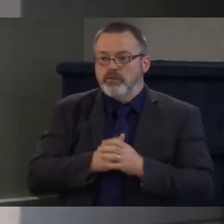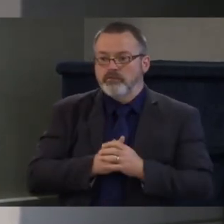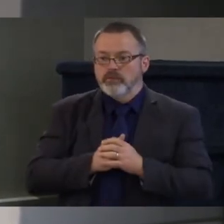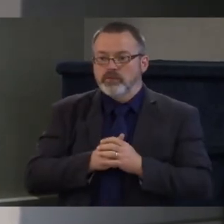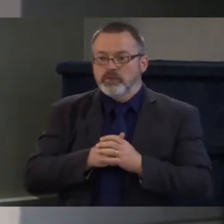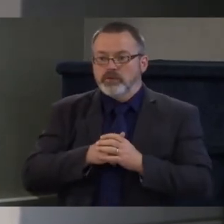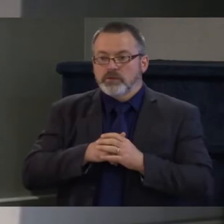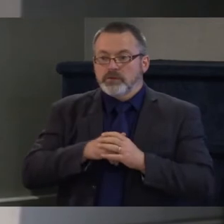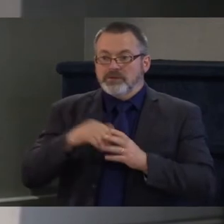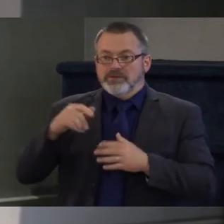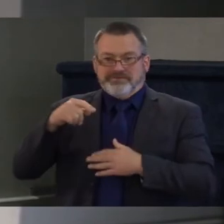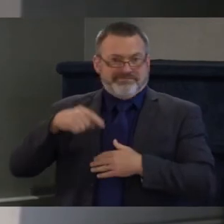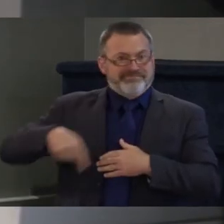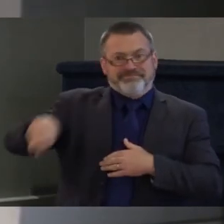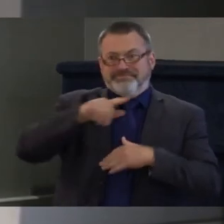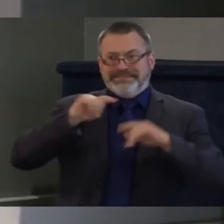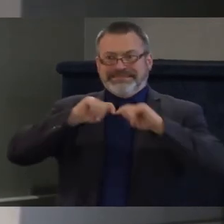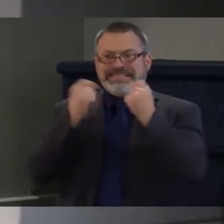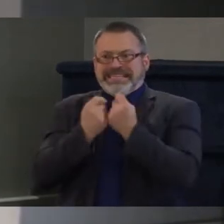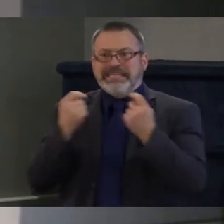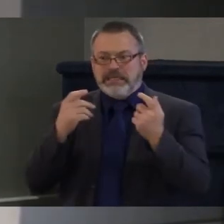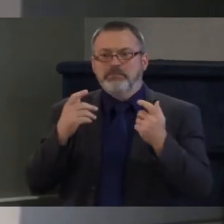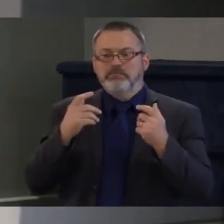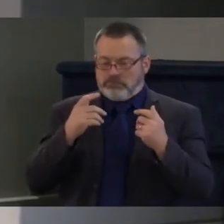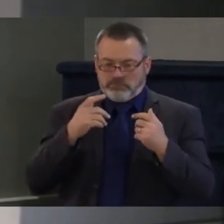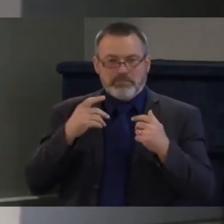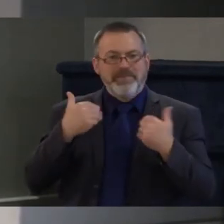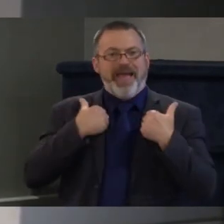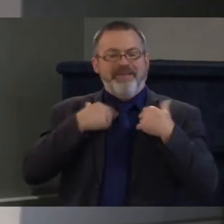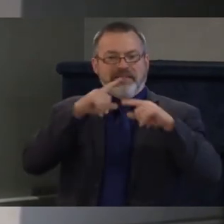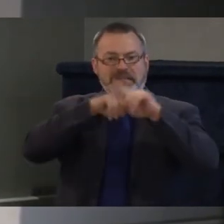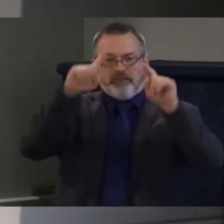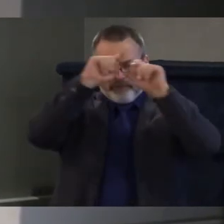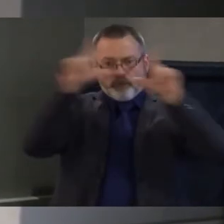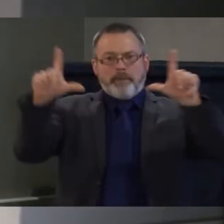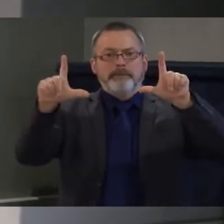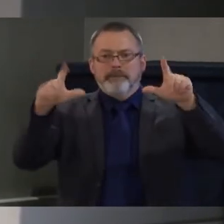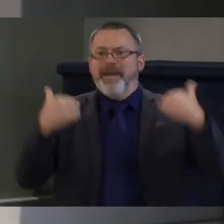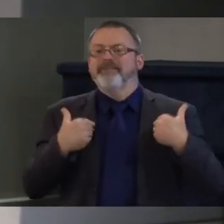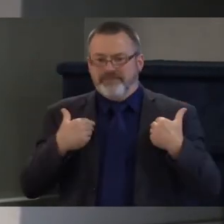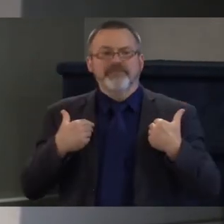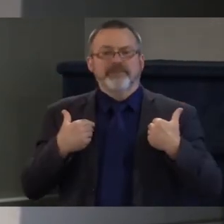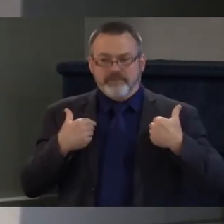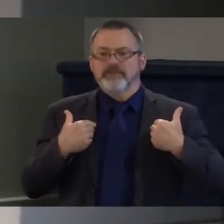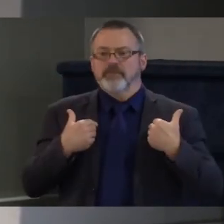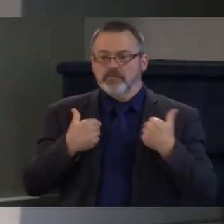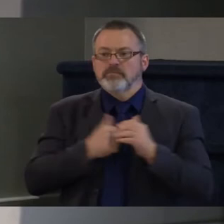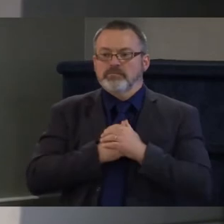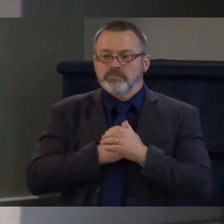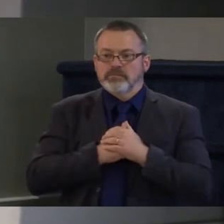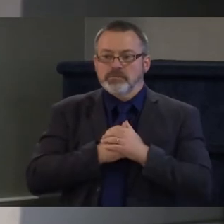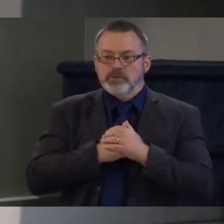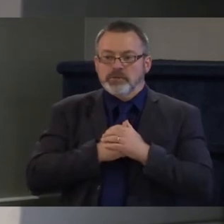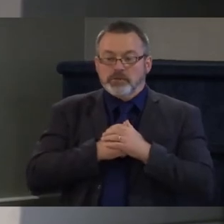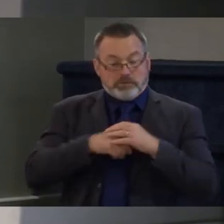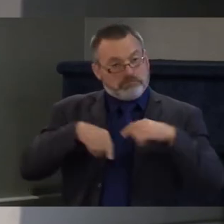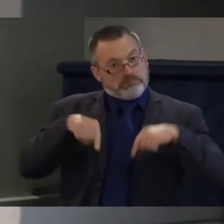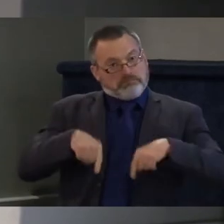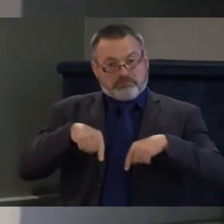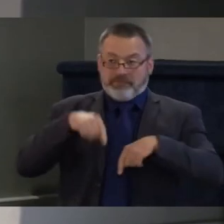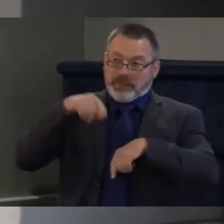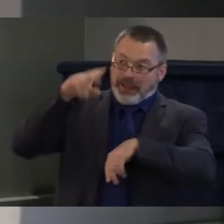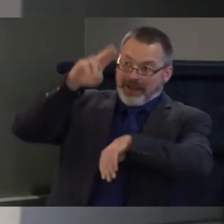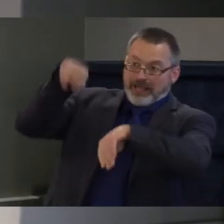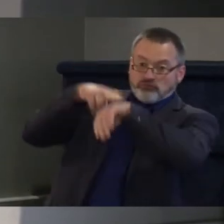thinking about everything differently and certainly um in congress and here in vermont as we think about setting up an office we'll thinking about